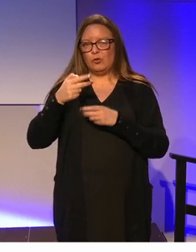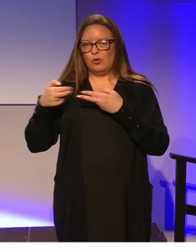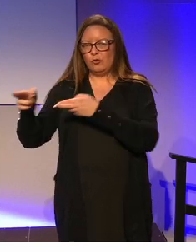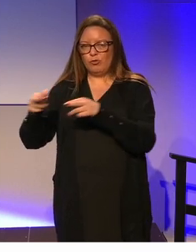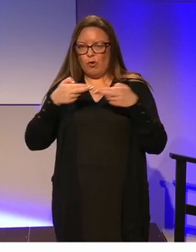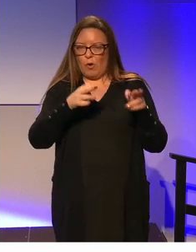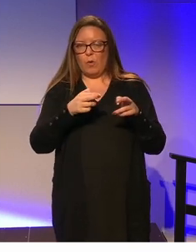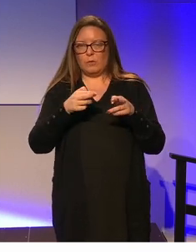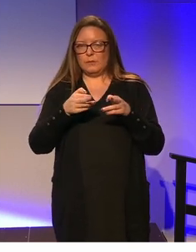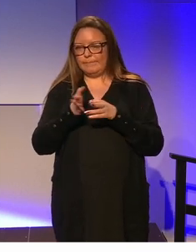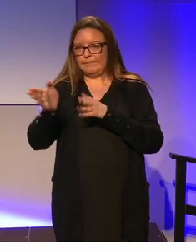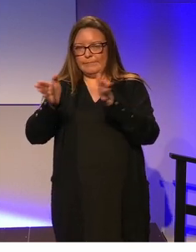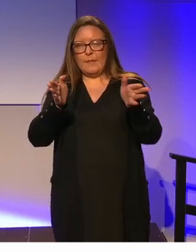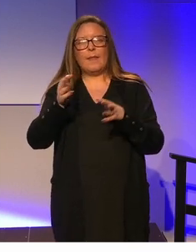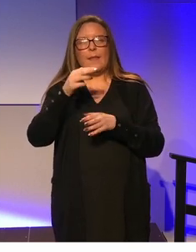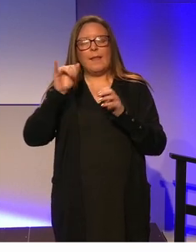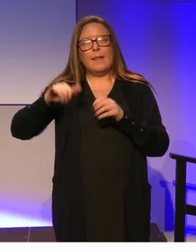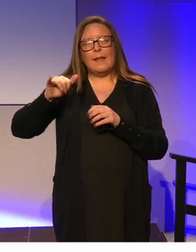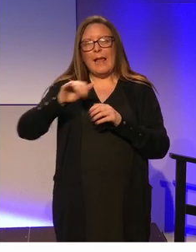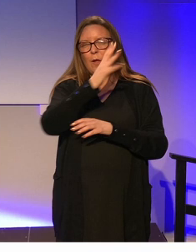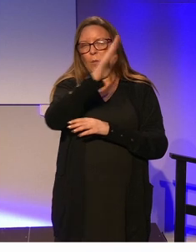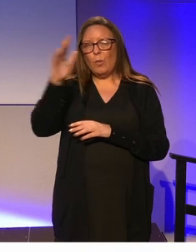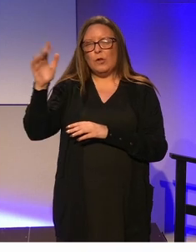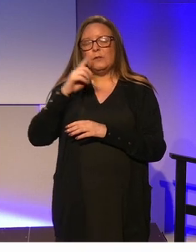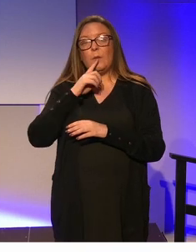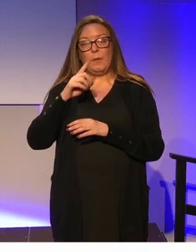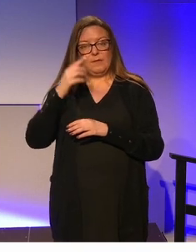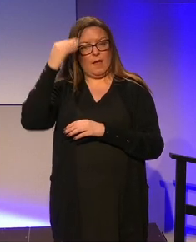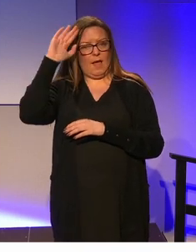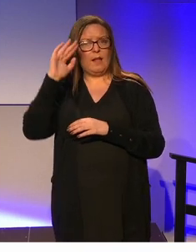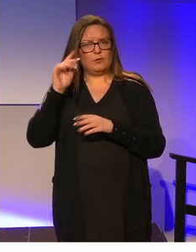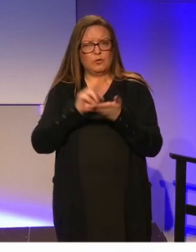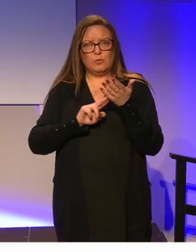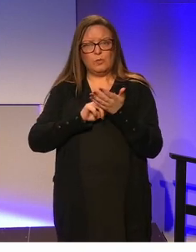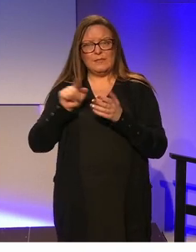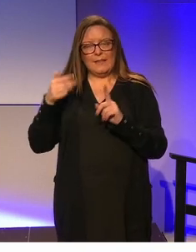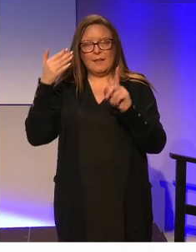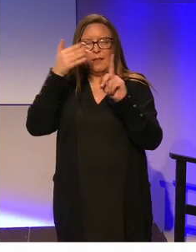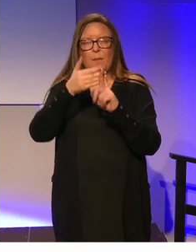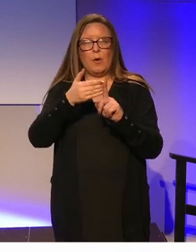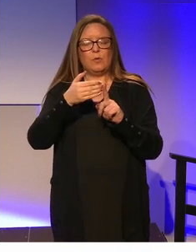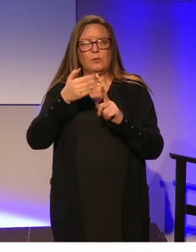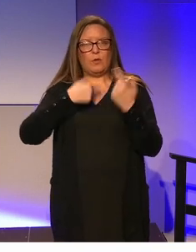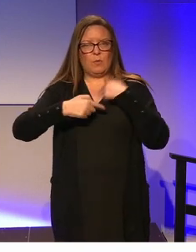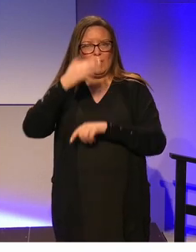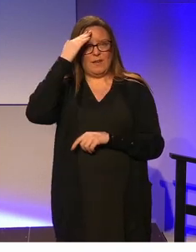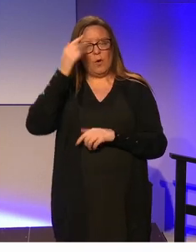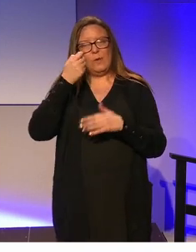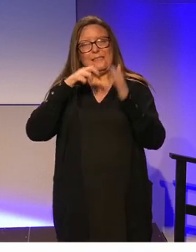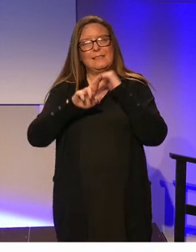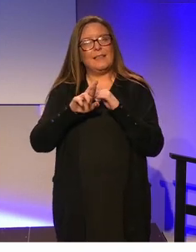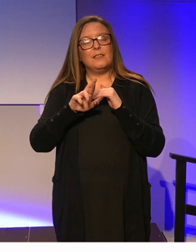in the yellow wood. And so Ireland is portrayed as operating this multi-track approach. We know that teacher education, curricula,